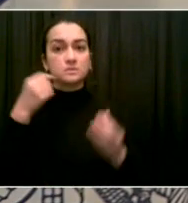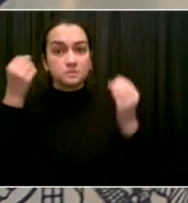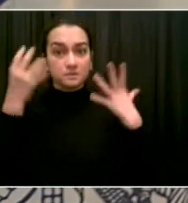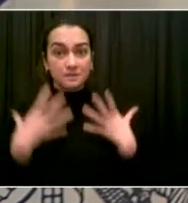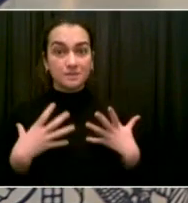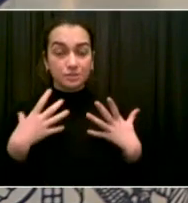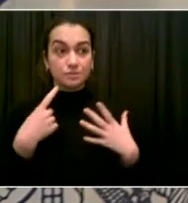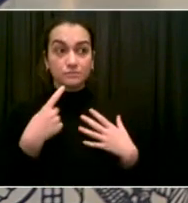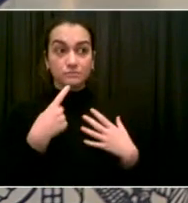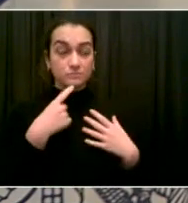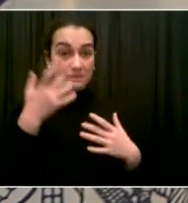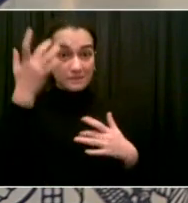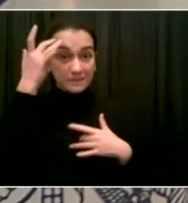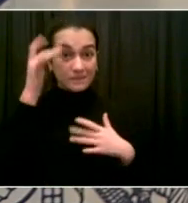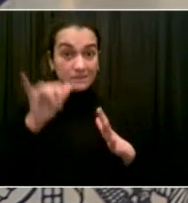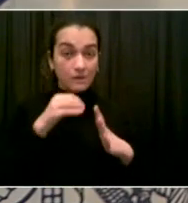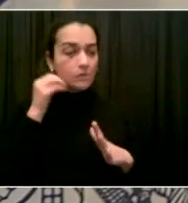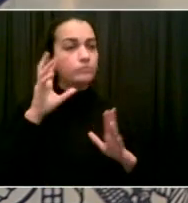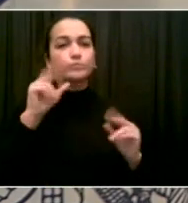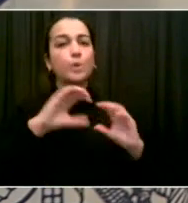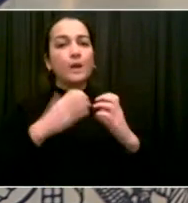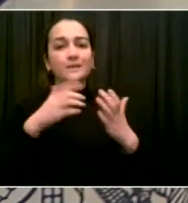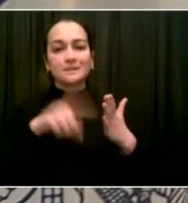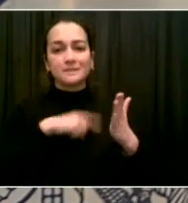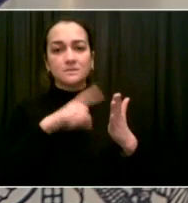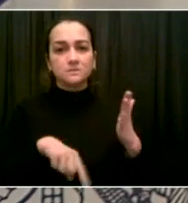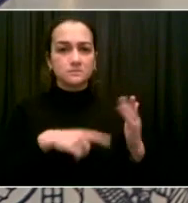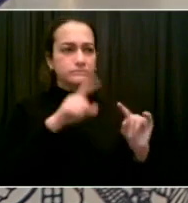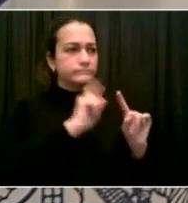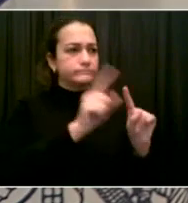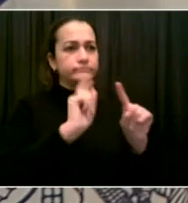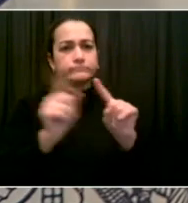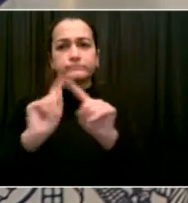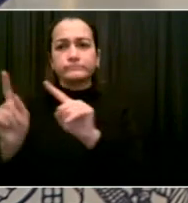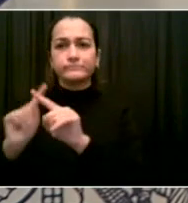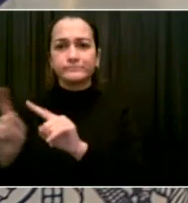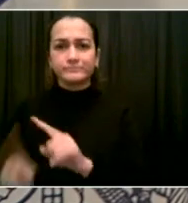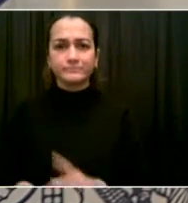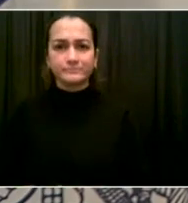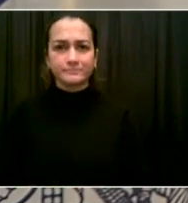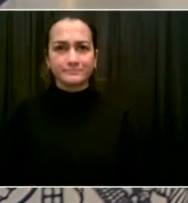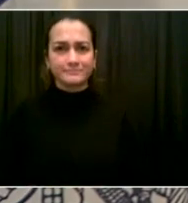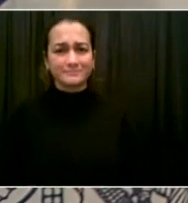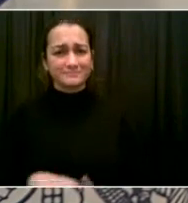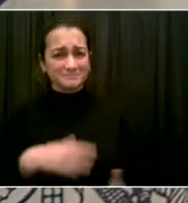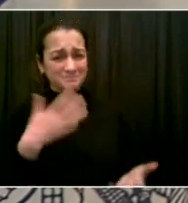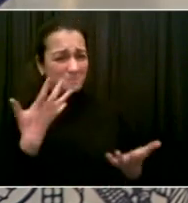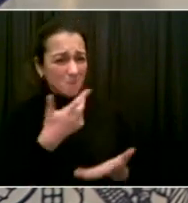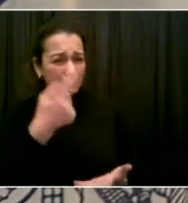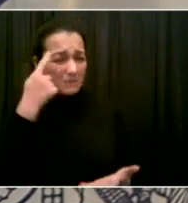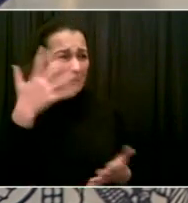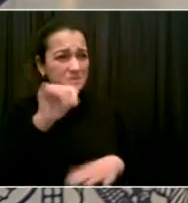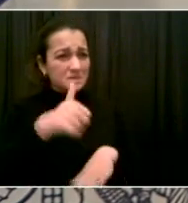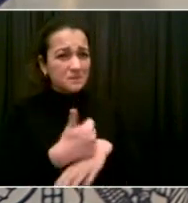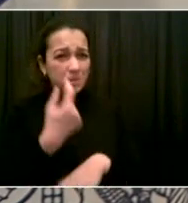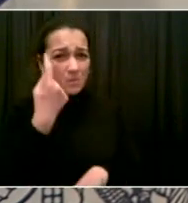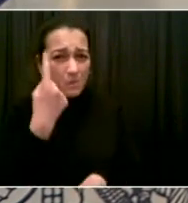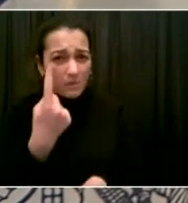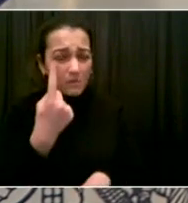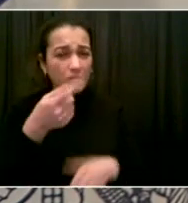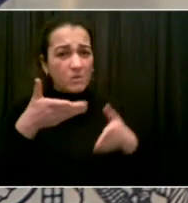kids have even access to instruction during this time? Yeah, I mean, look,